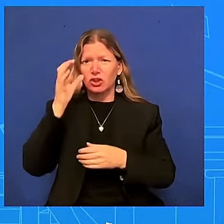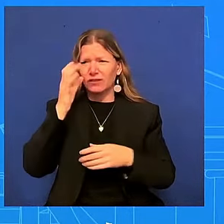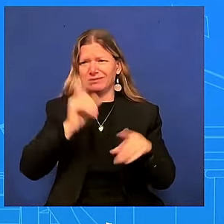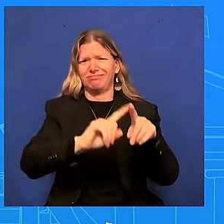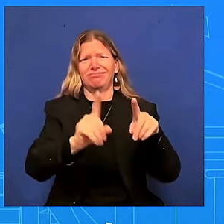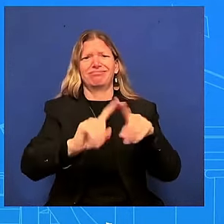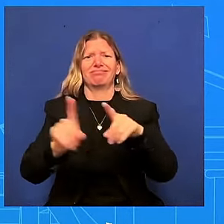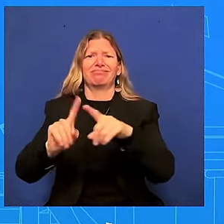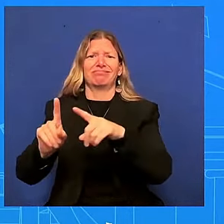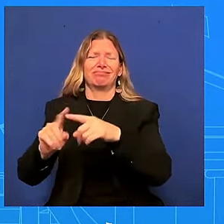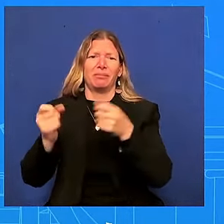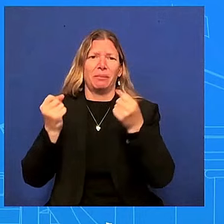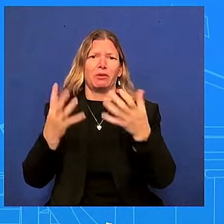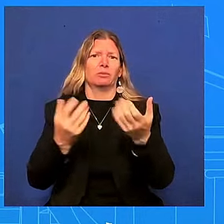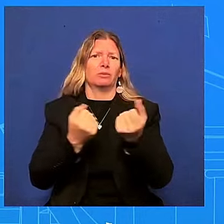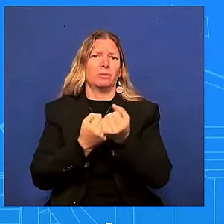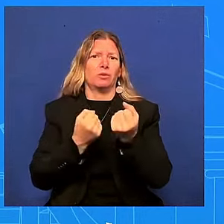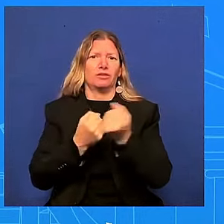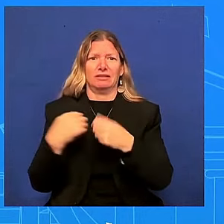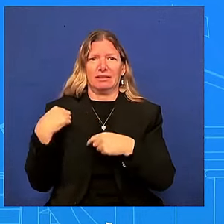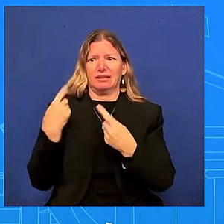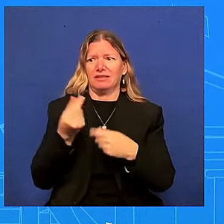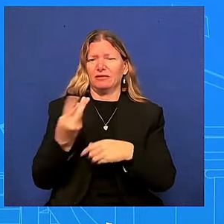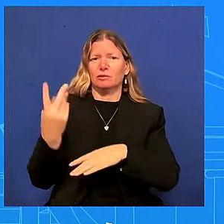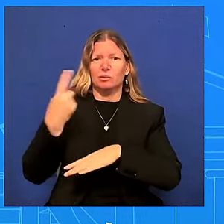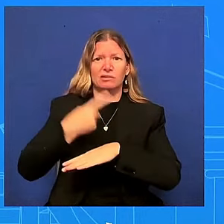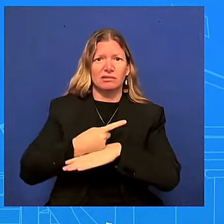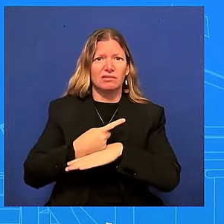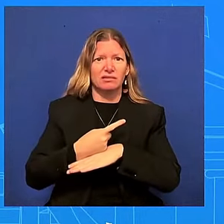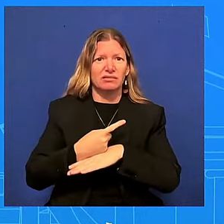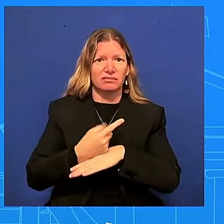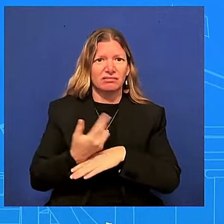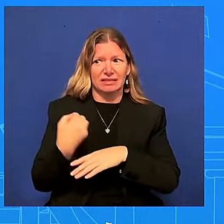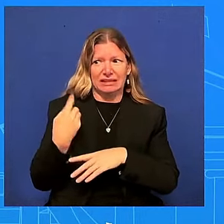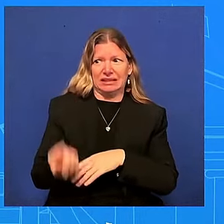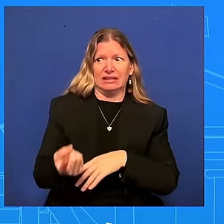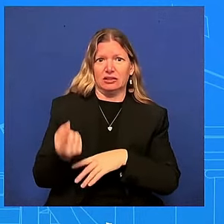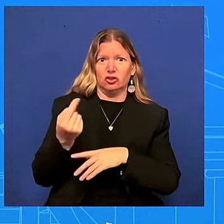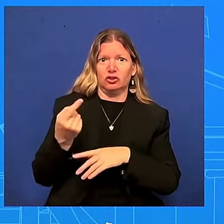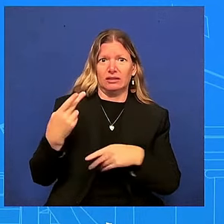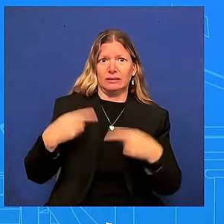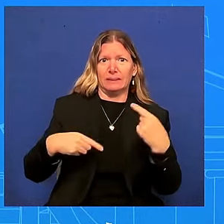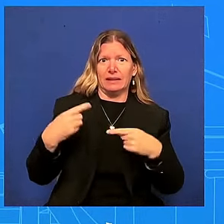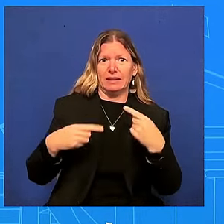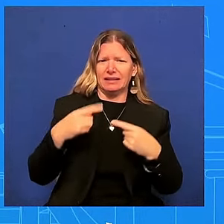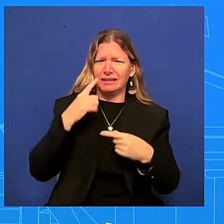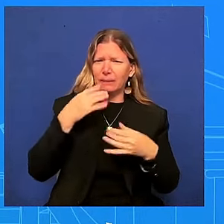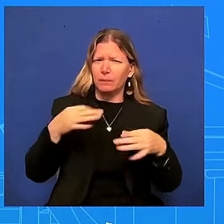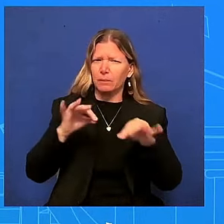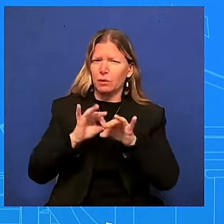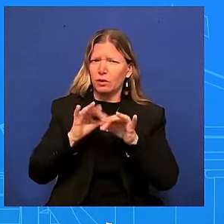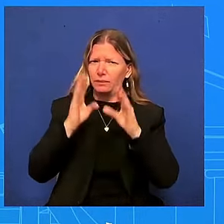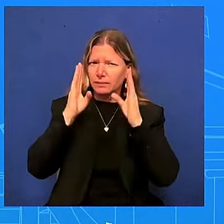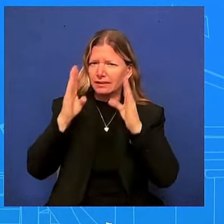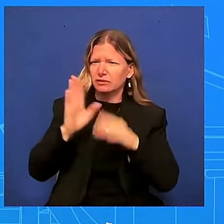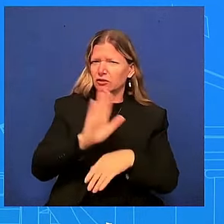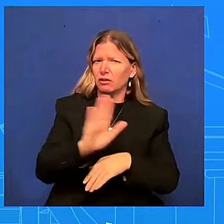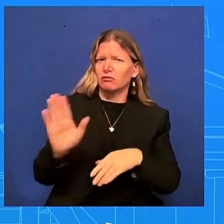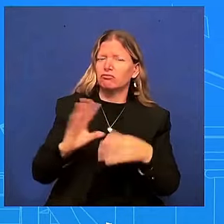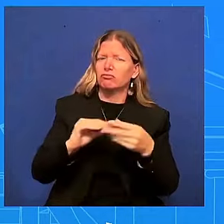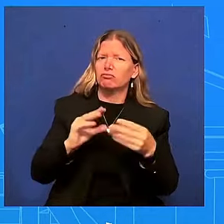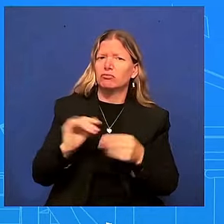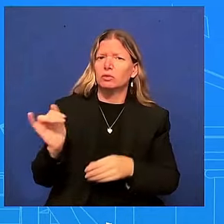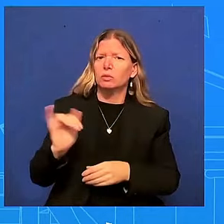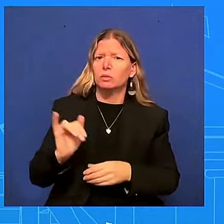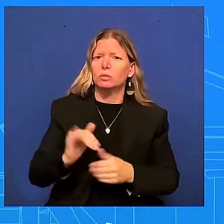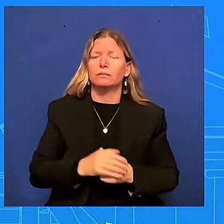couple days since uh since thursday and i think that's important as well just to be clear sorry just to be clear that the